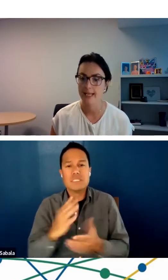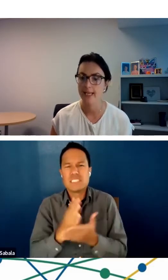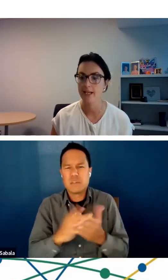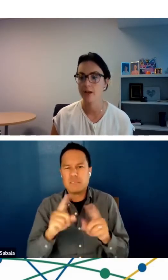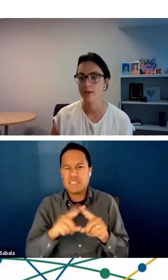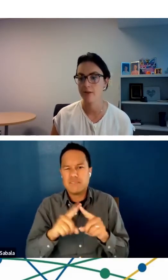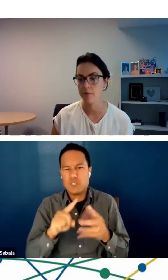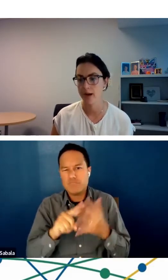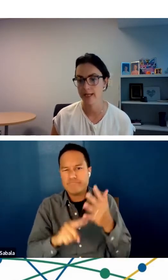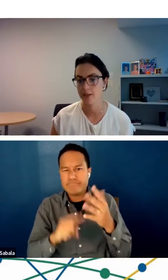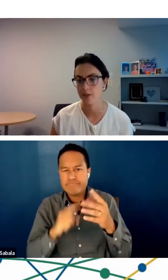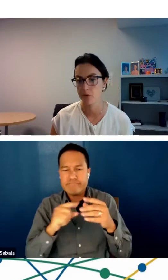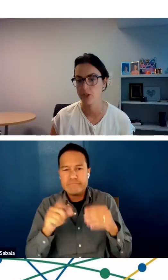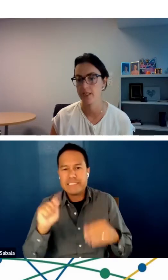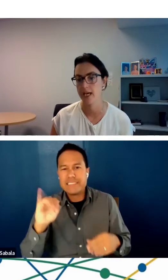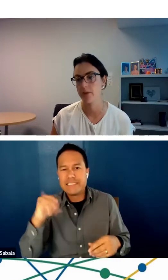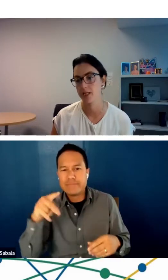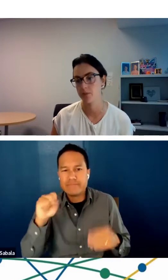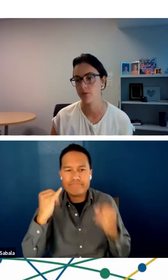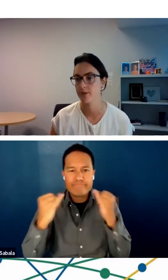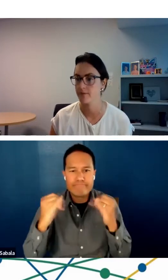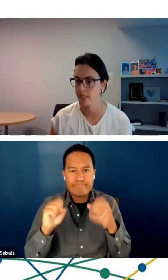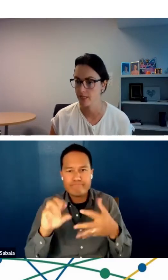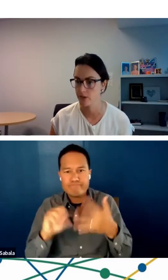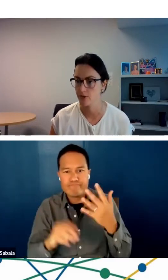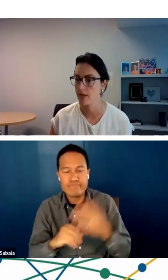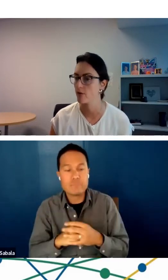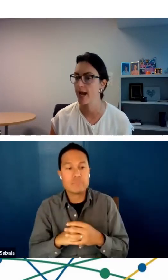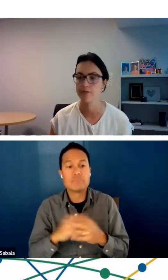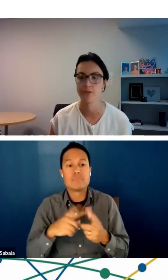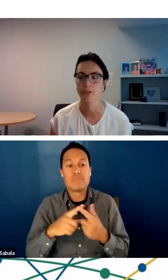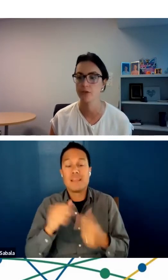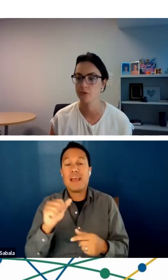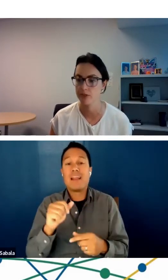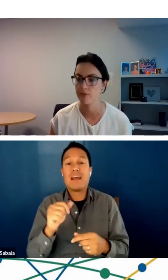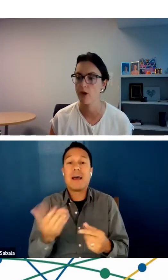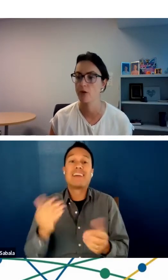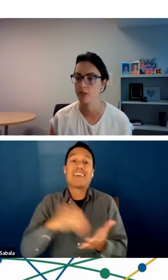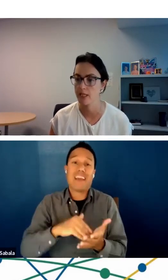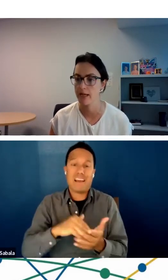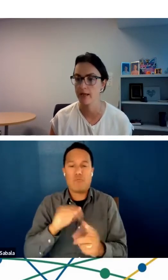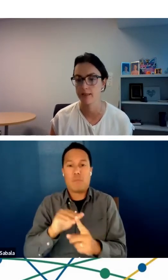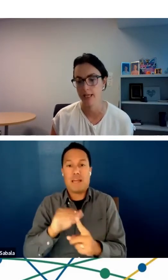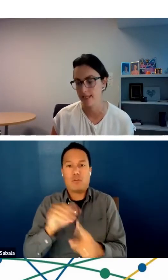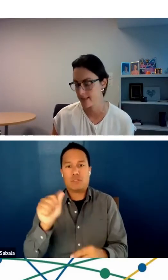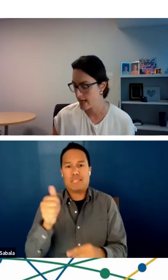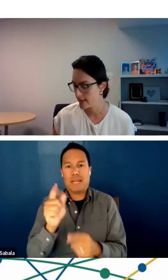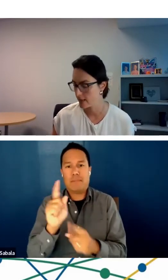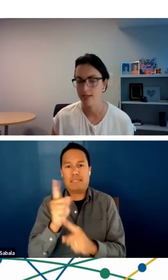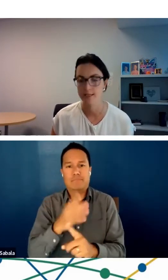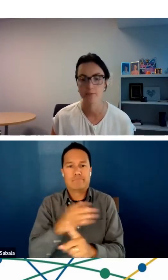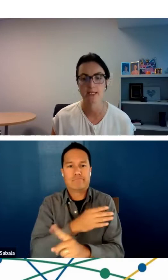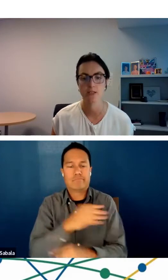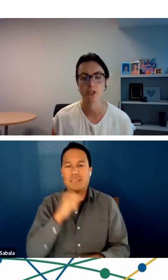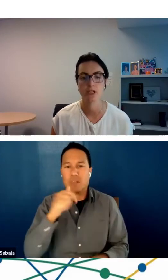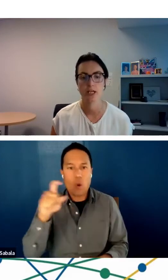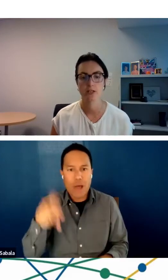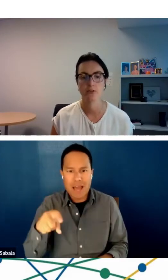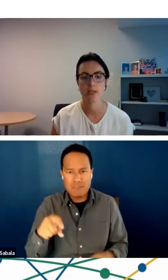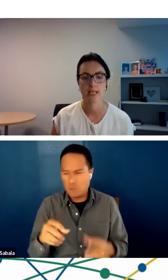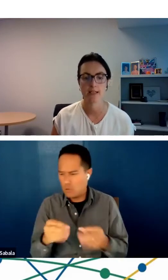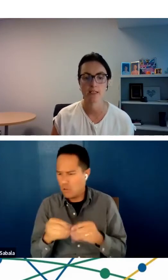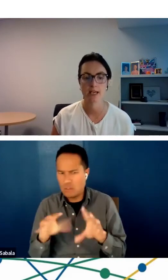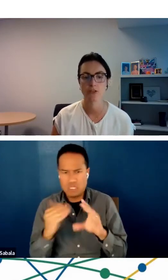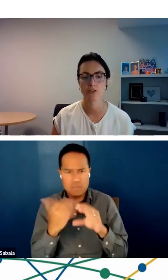Then they get another reminder, which is 10 minutes before the visit. So they don't have to look through their phone or email in case they lost the messages.